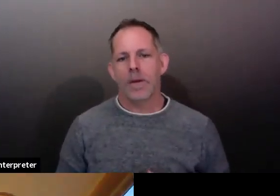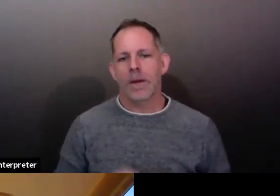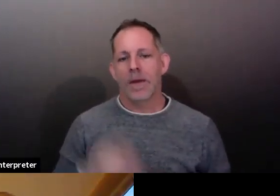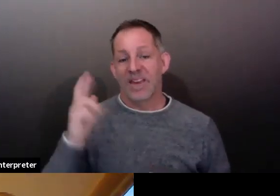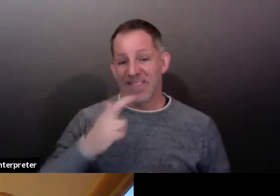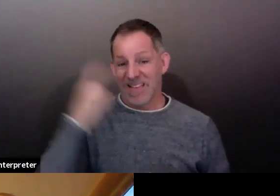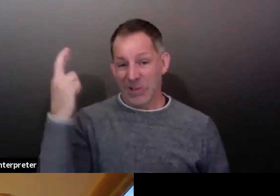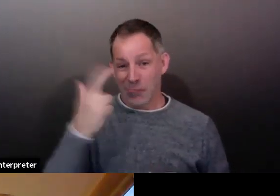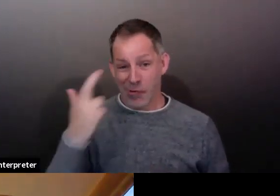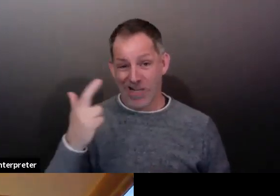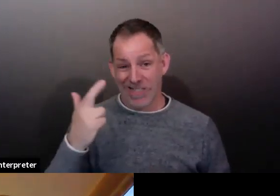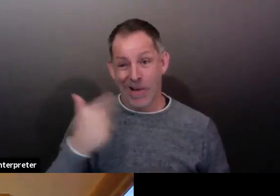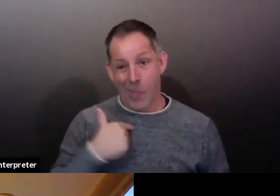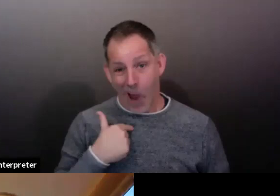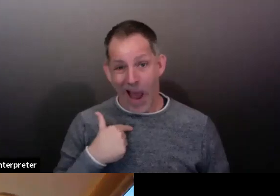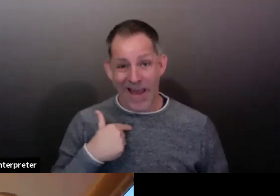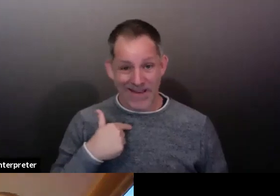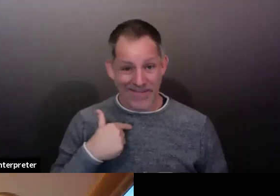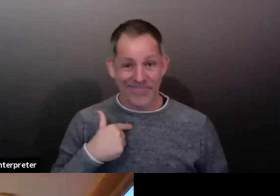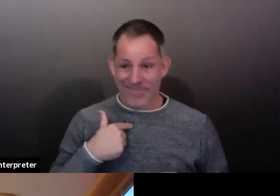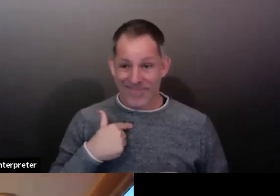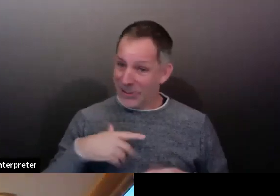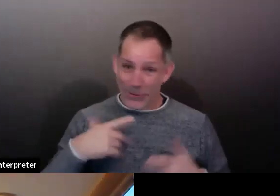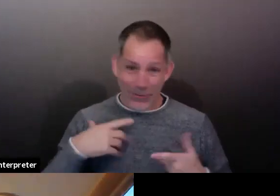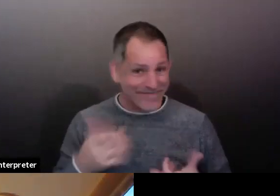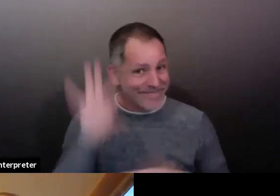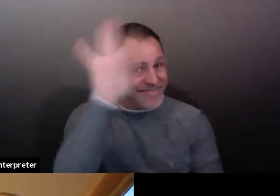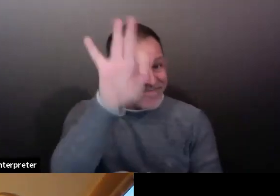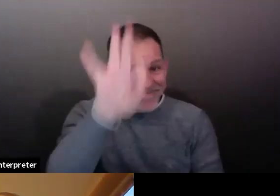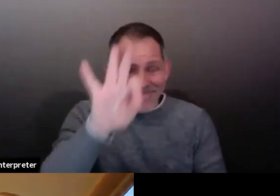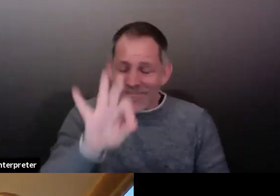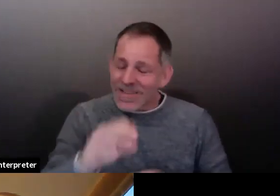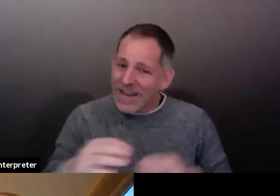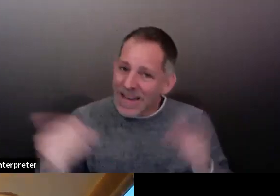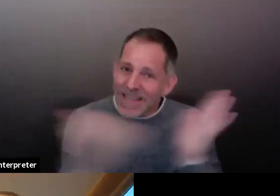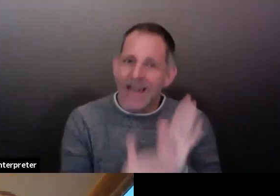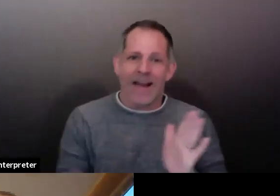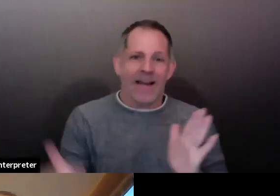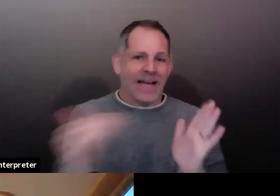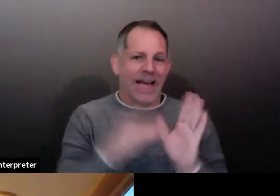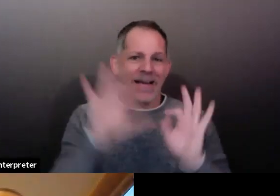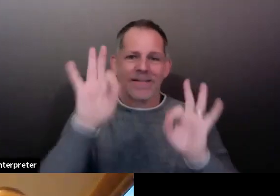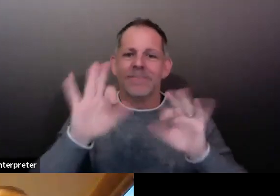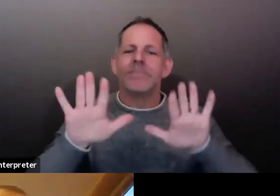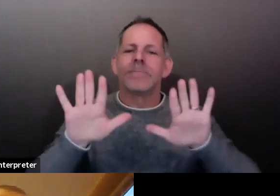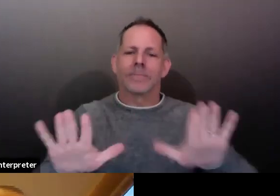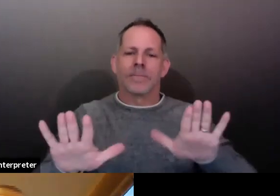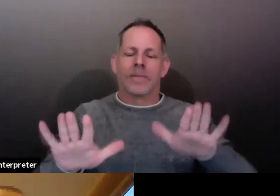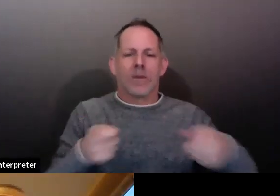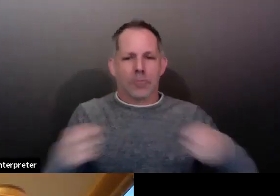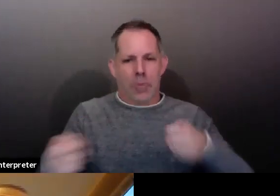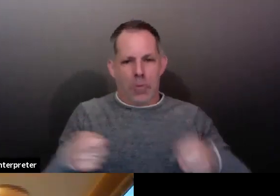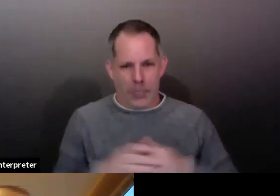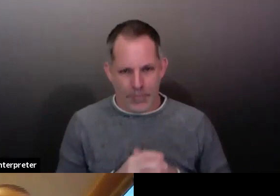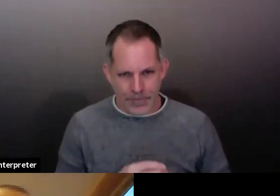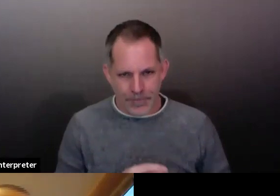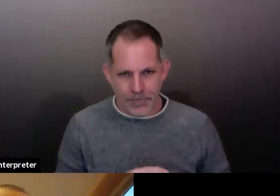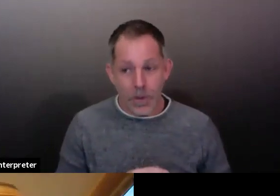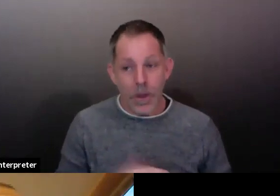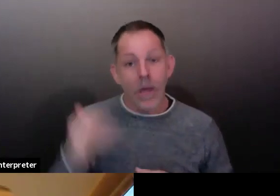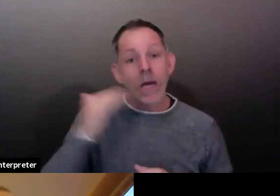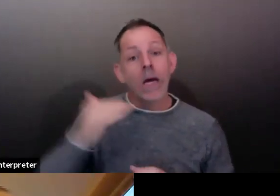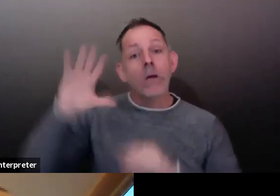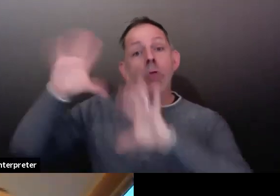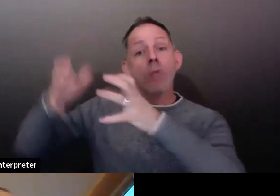to prevent transmission, our older adults have done a good job of protecting themselves,